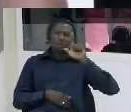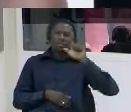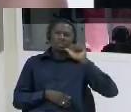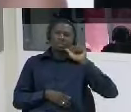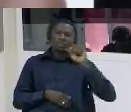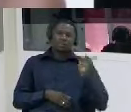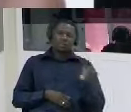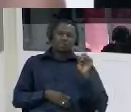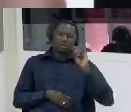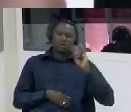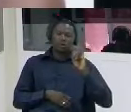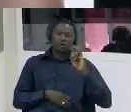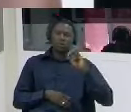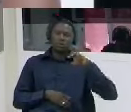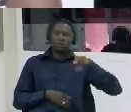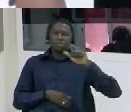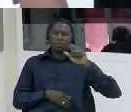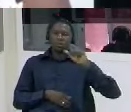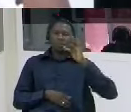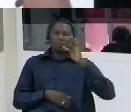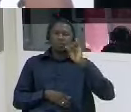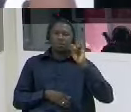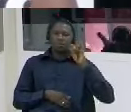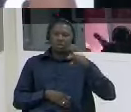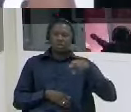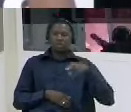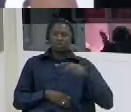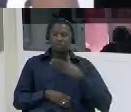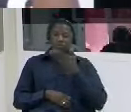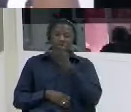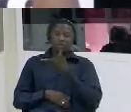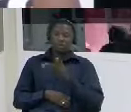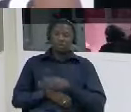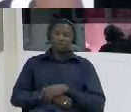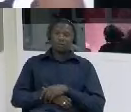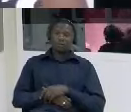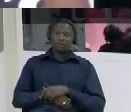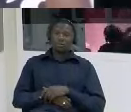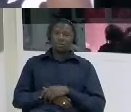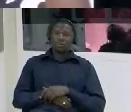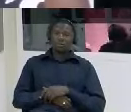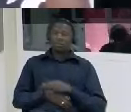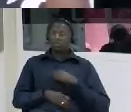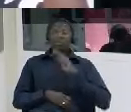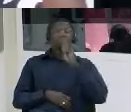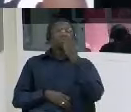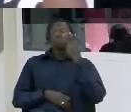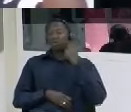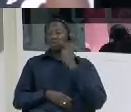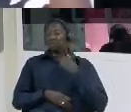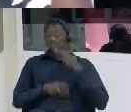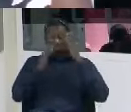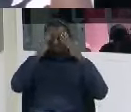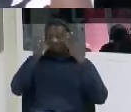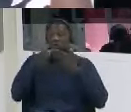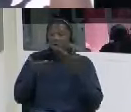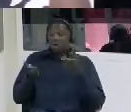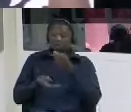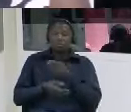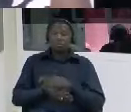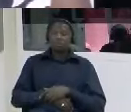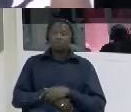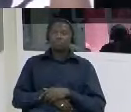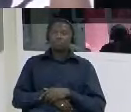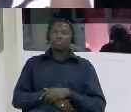day I don't know where he was definitely so after you were tortured and you saw all of these people